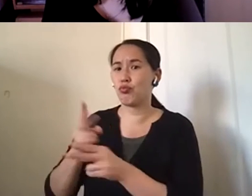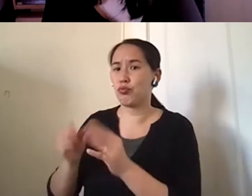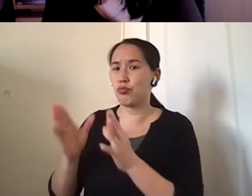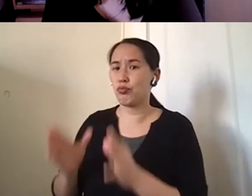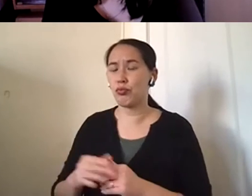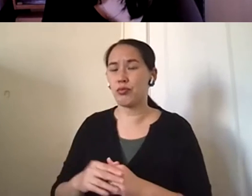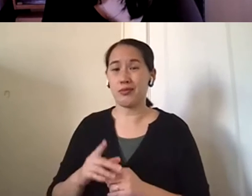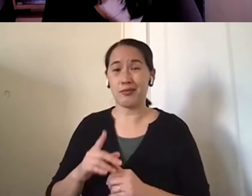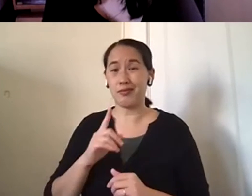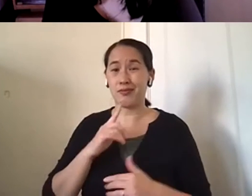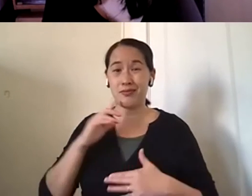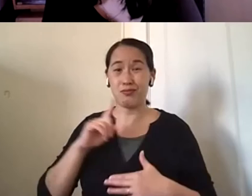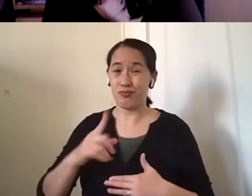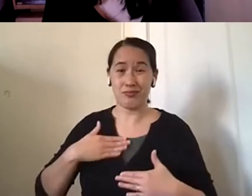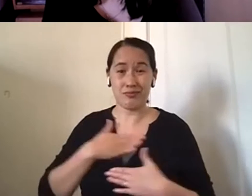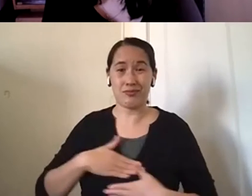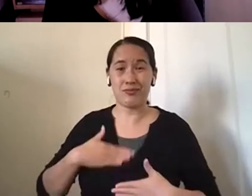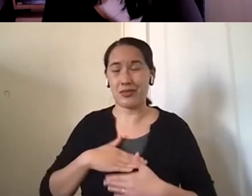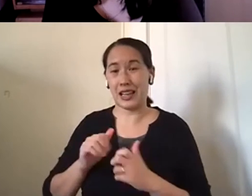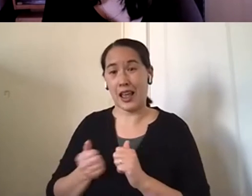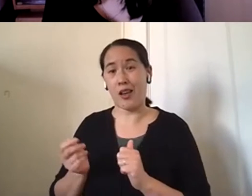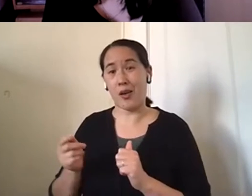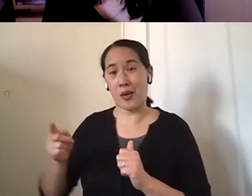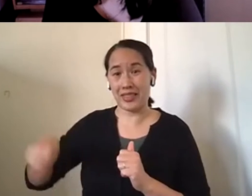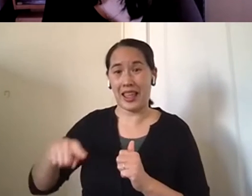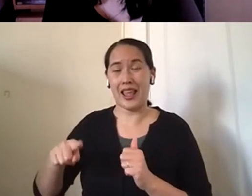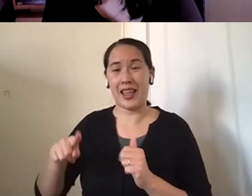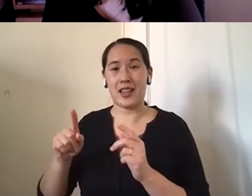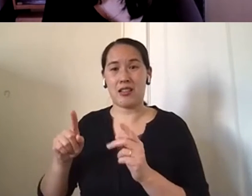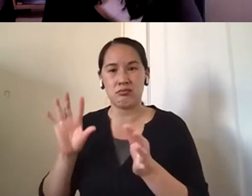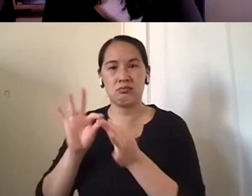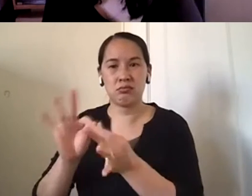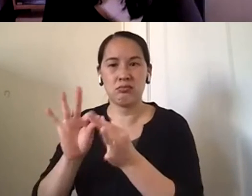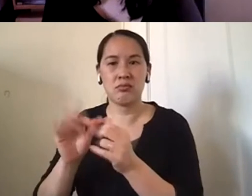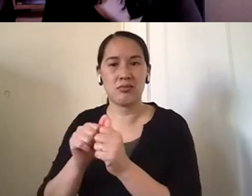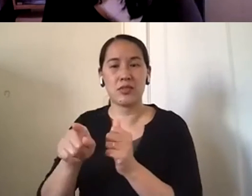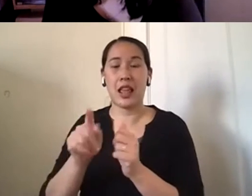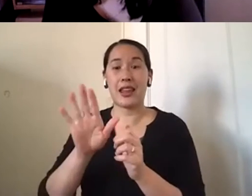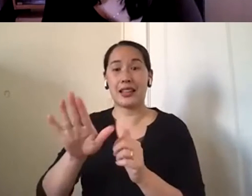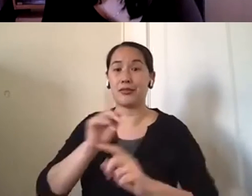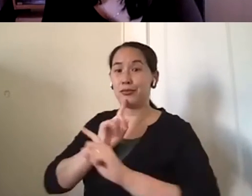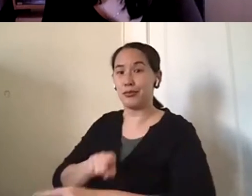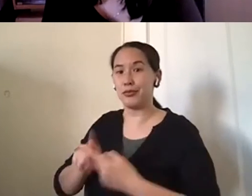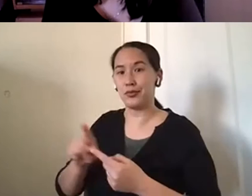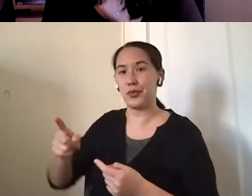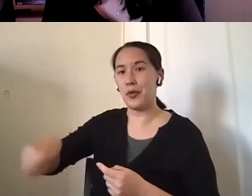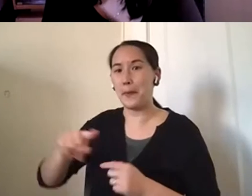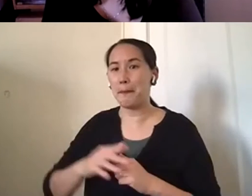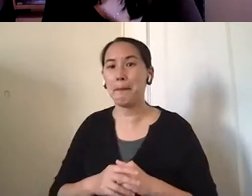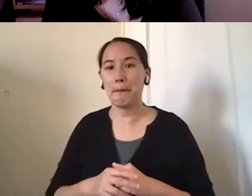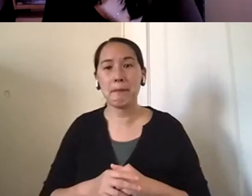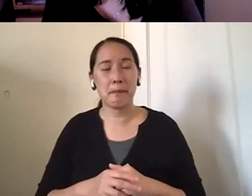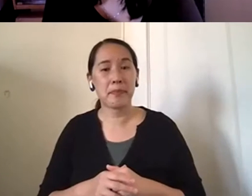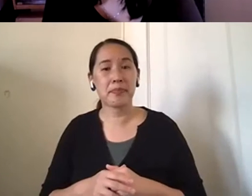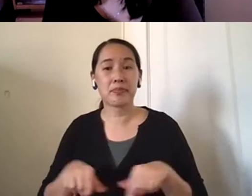appreciated how they were able to connect with him and how well he responded to them. So, um, during